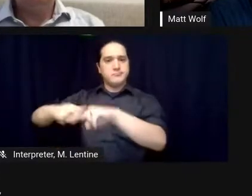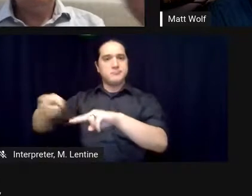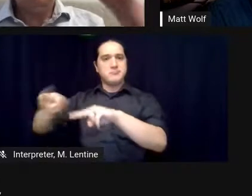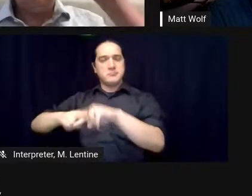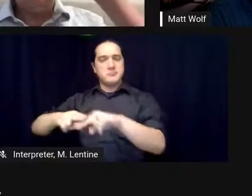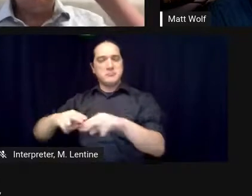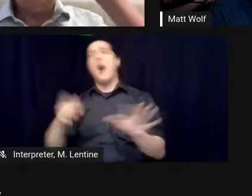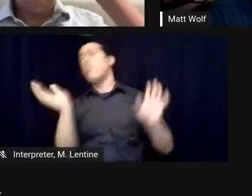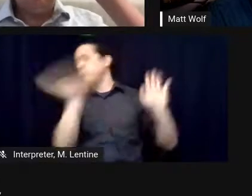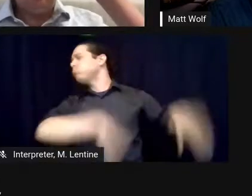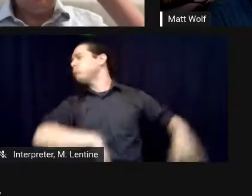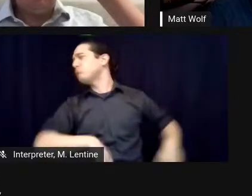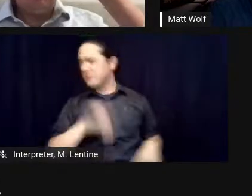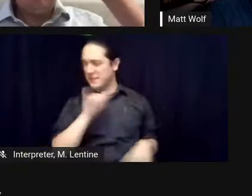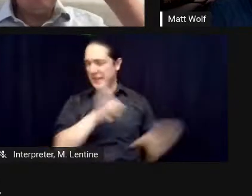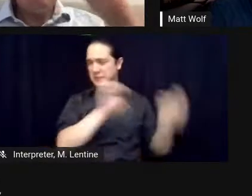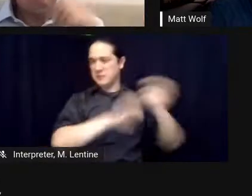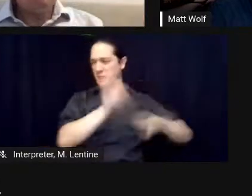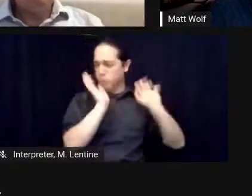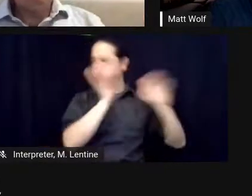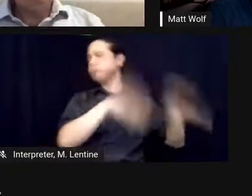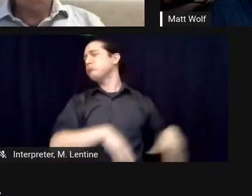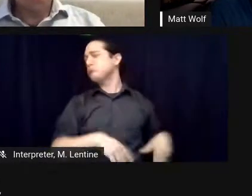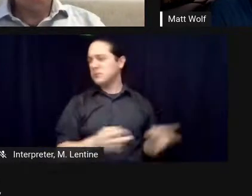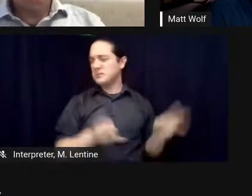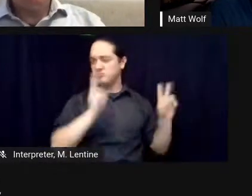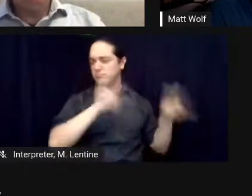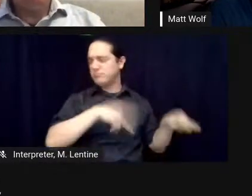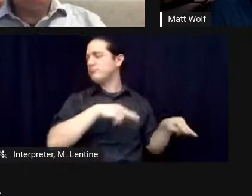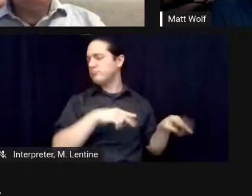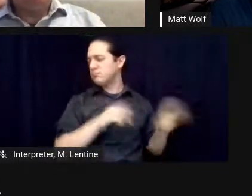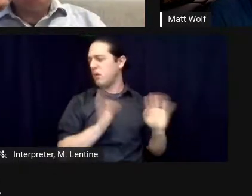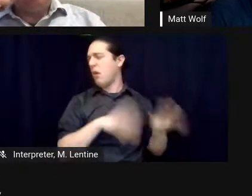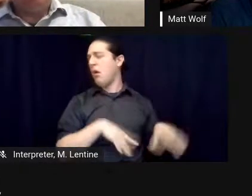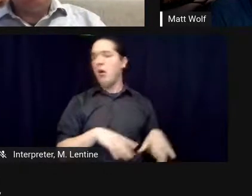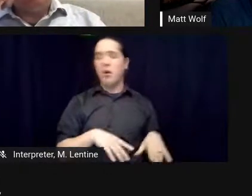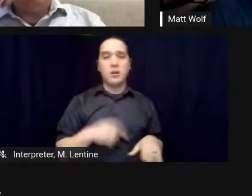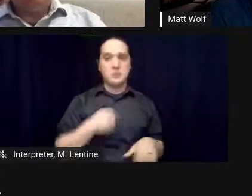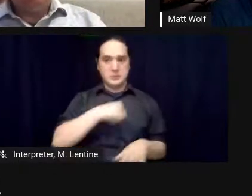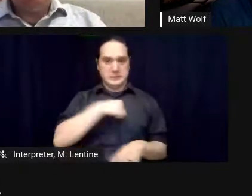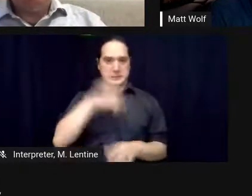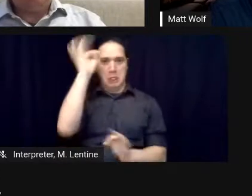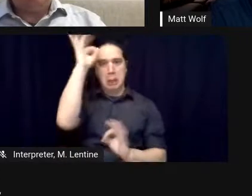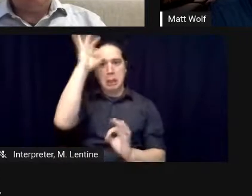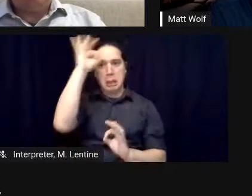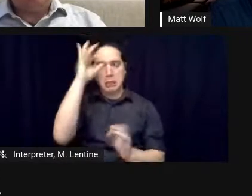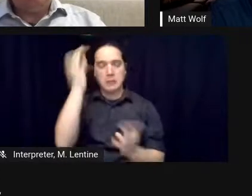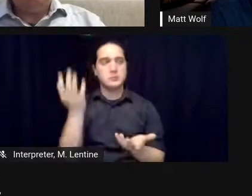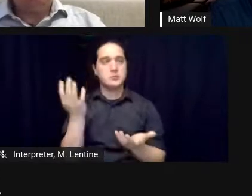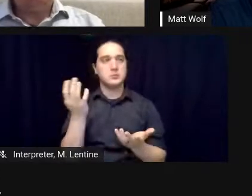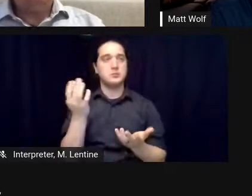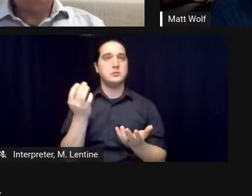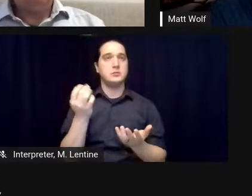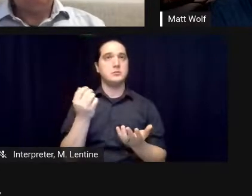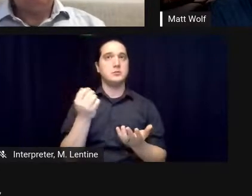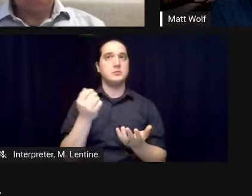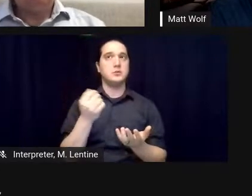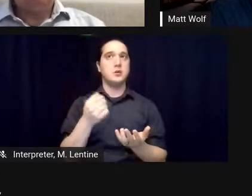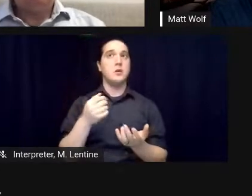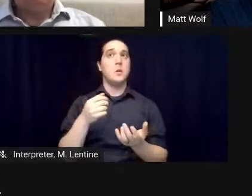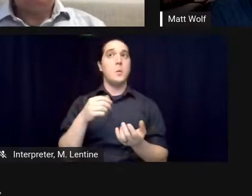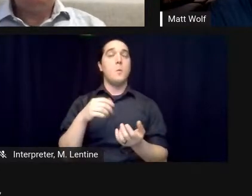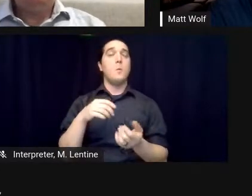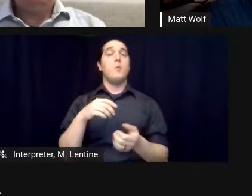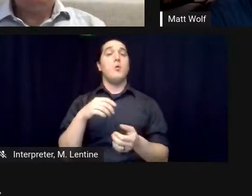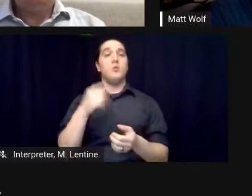so we were played a bit like a yo-yo you know the coverage was very very over the top for